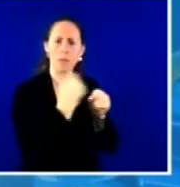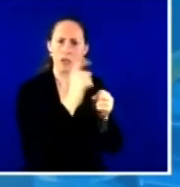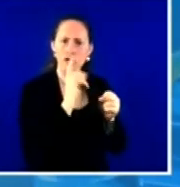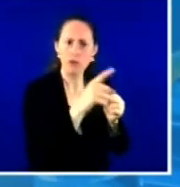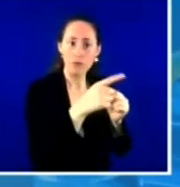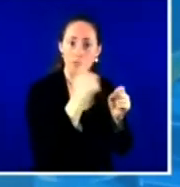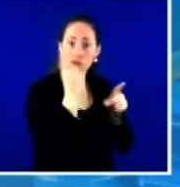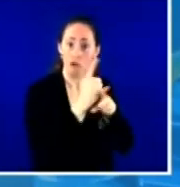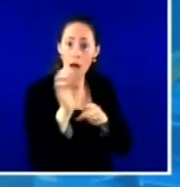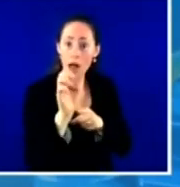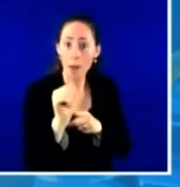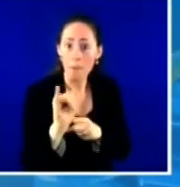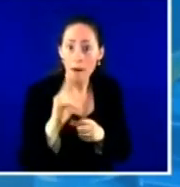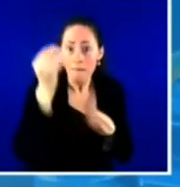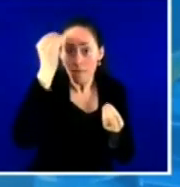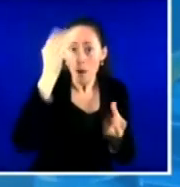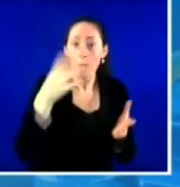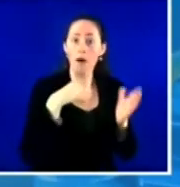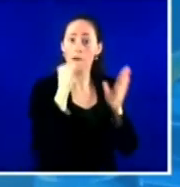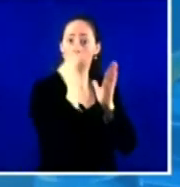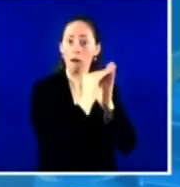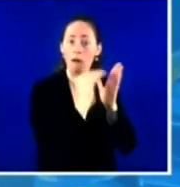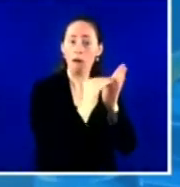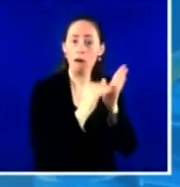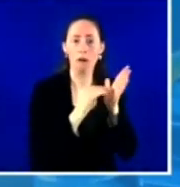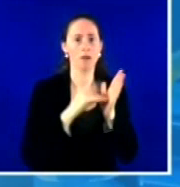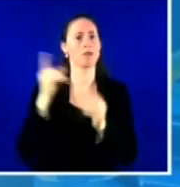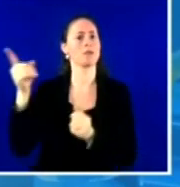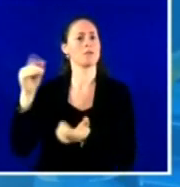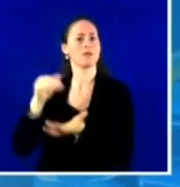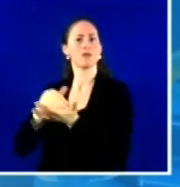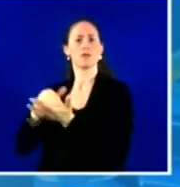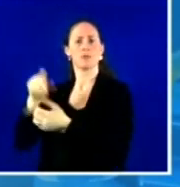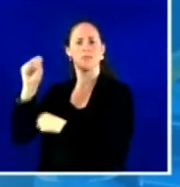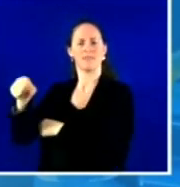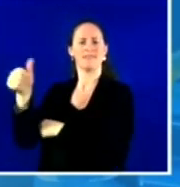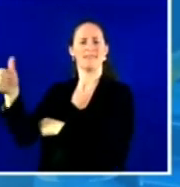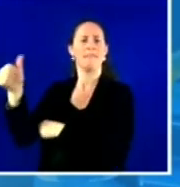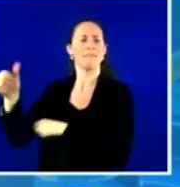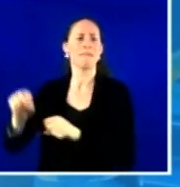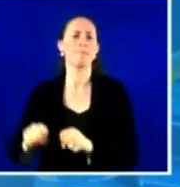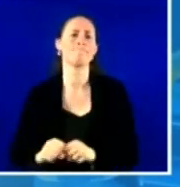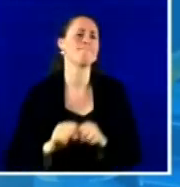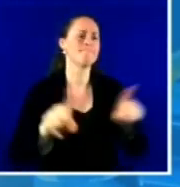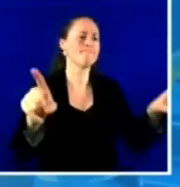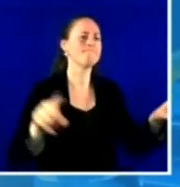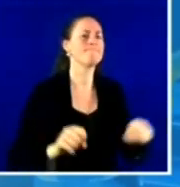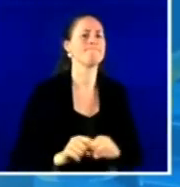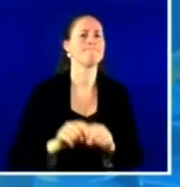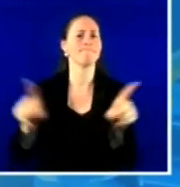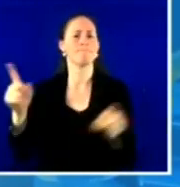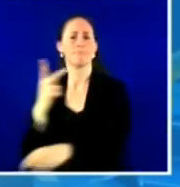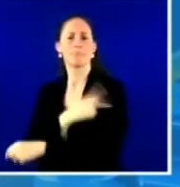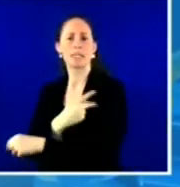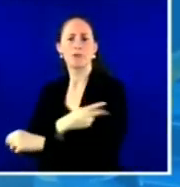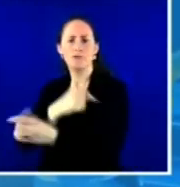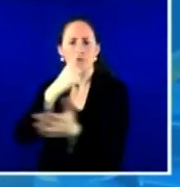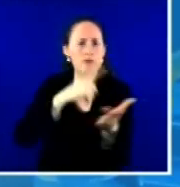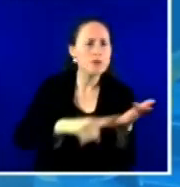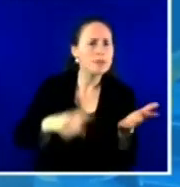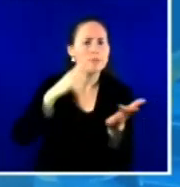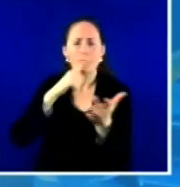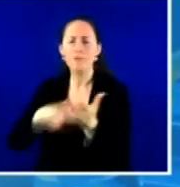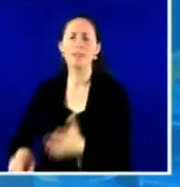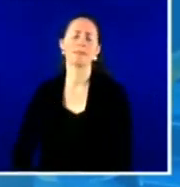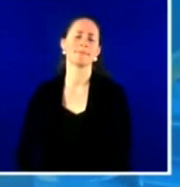can send out those messages to their own patient panel. And we particularly target this to high